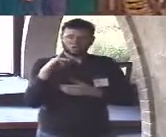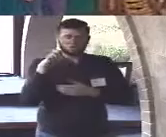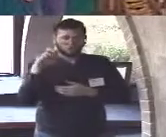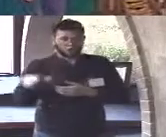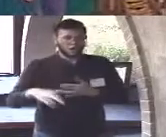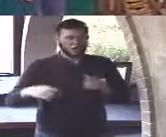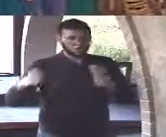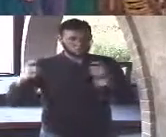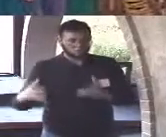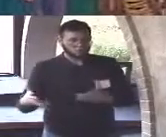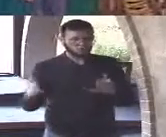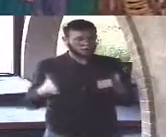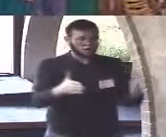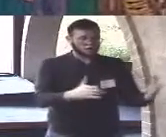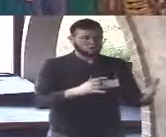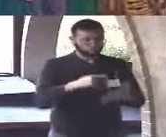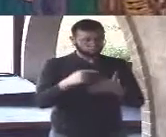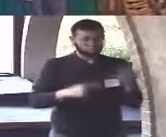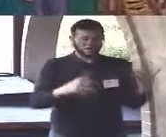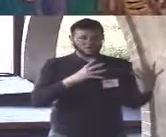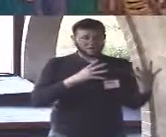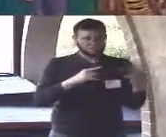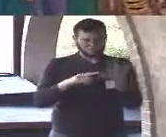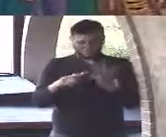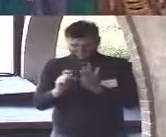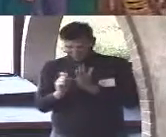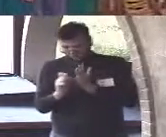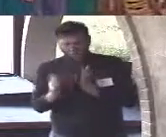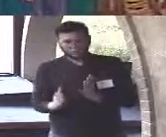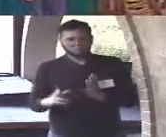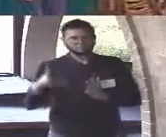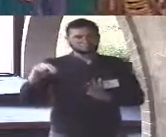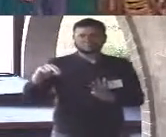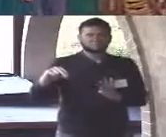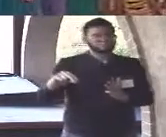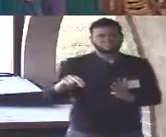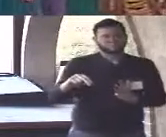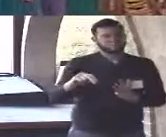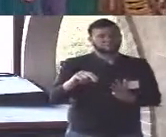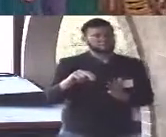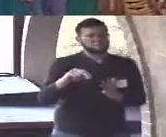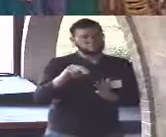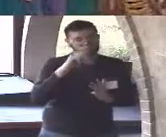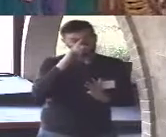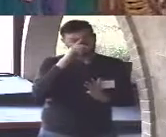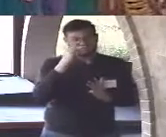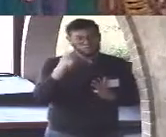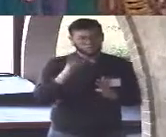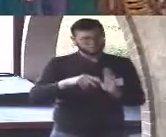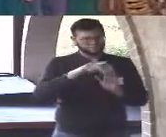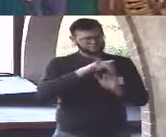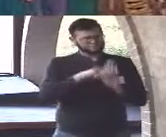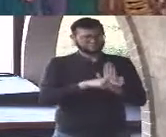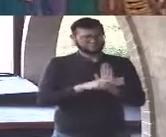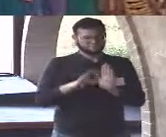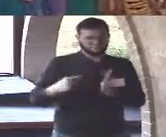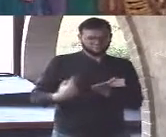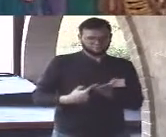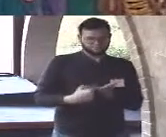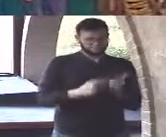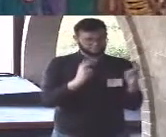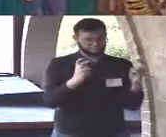what makes Barthes idea so subversive is that the principle generalizes it can